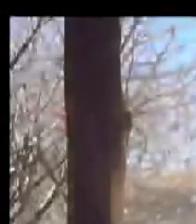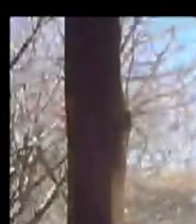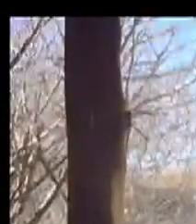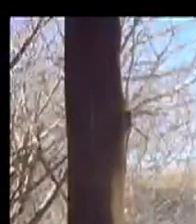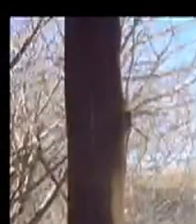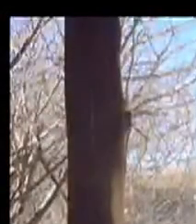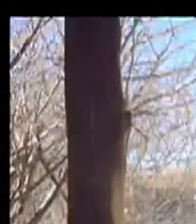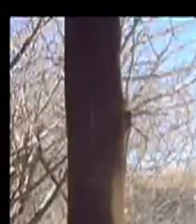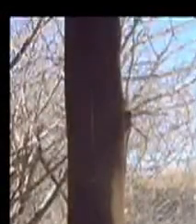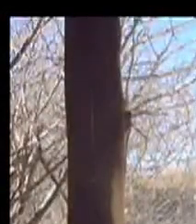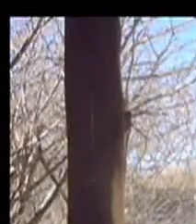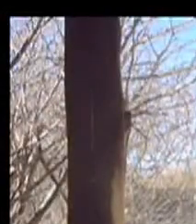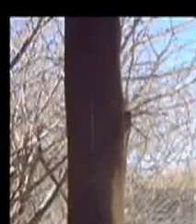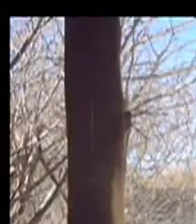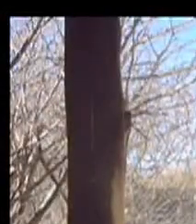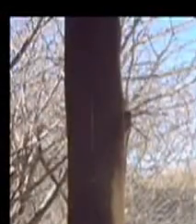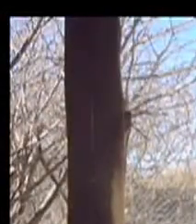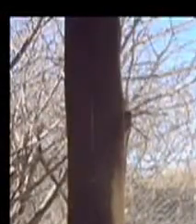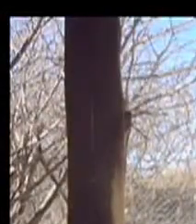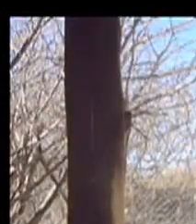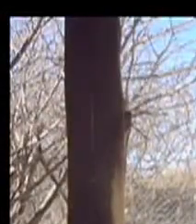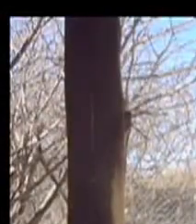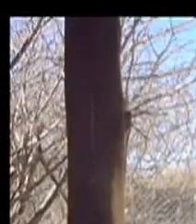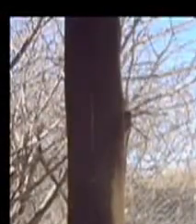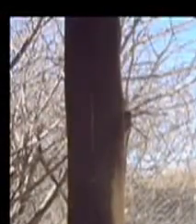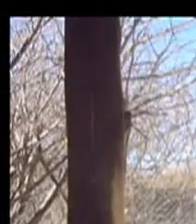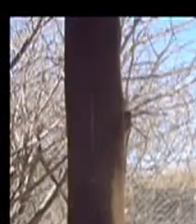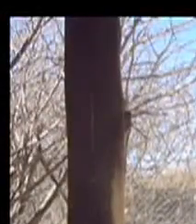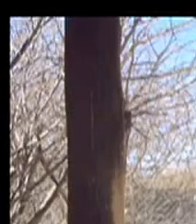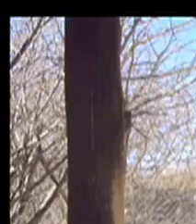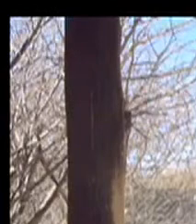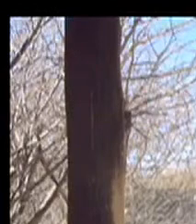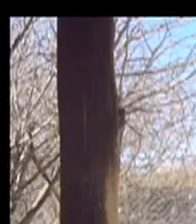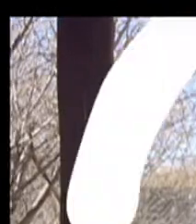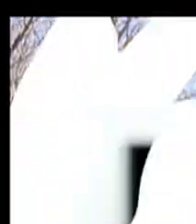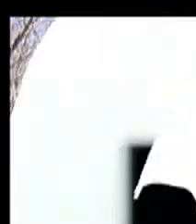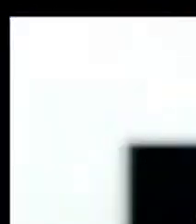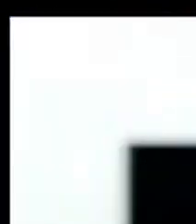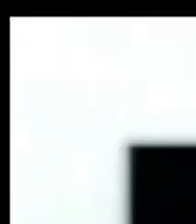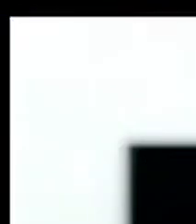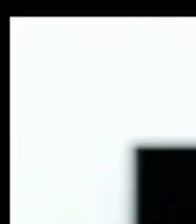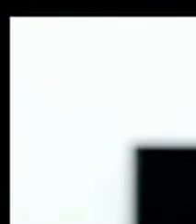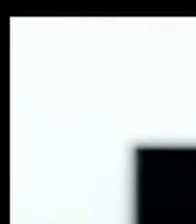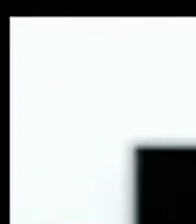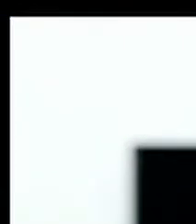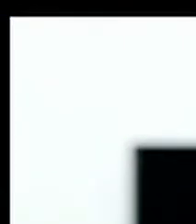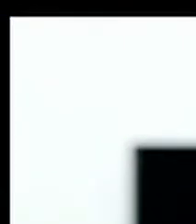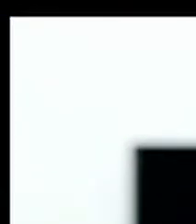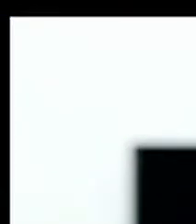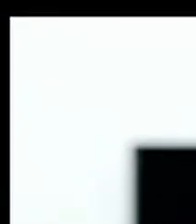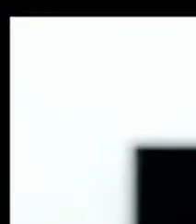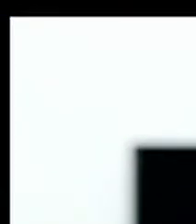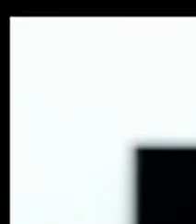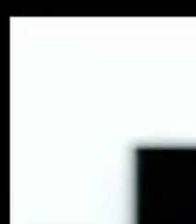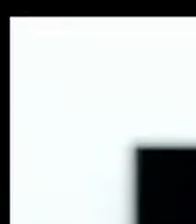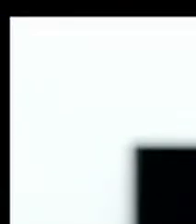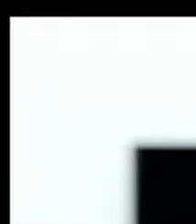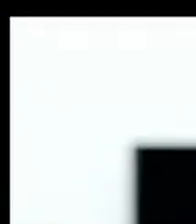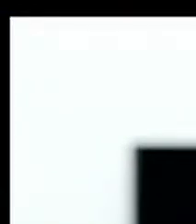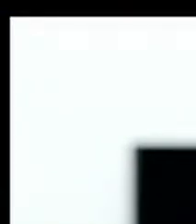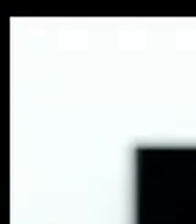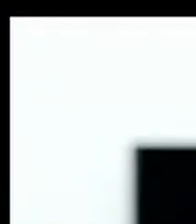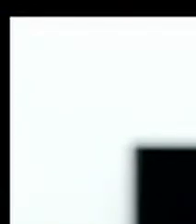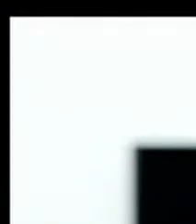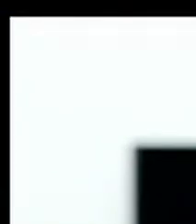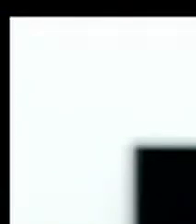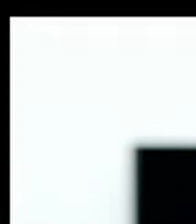Let's look at water. If you think about humans and other animals like fish, we all need water for different purposes. For